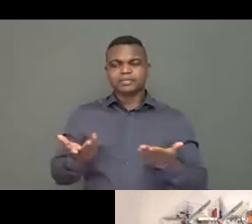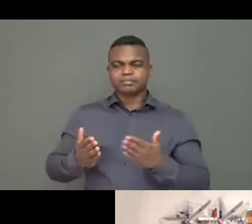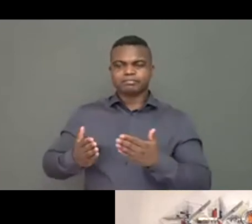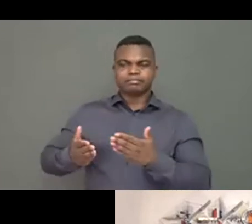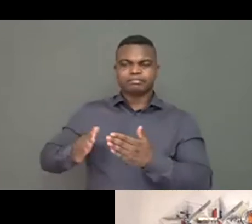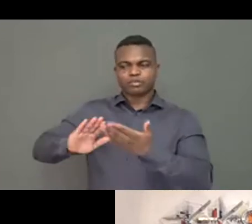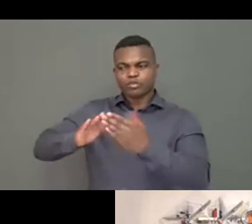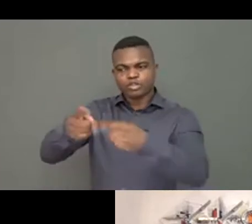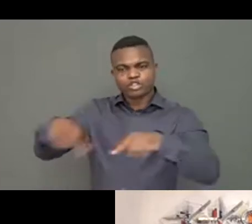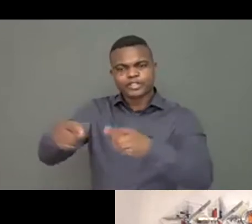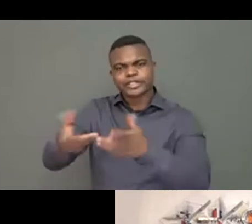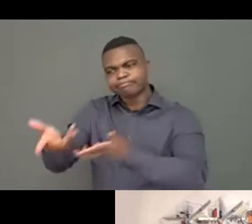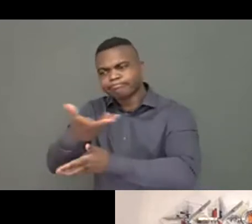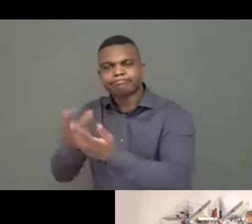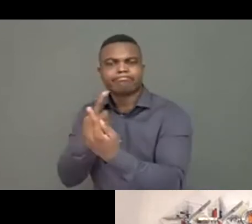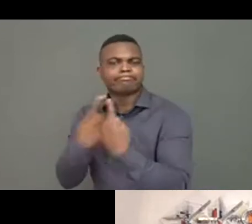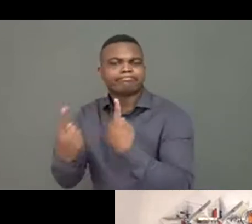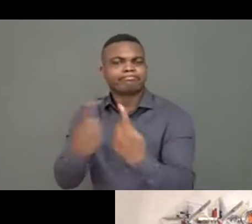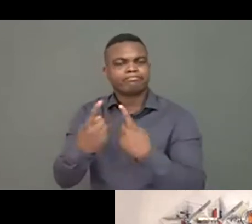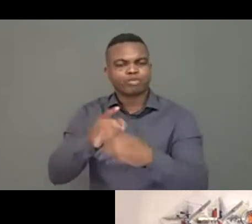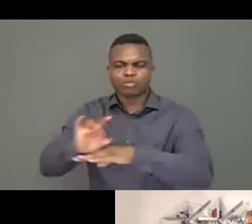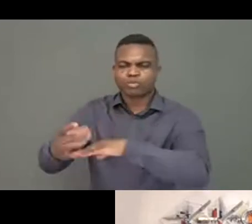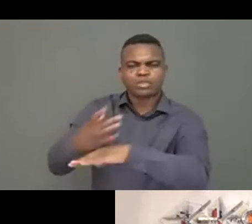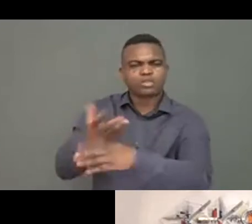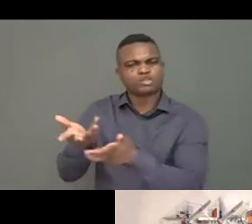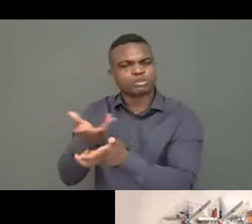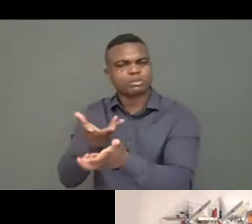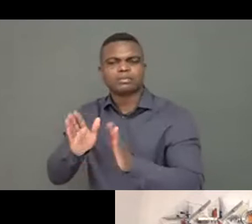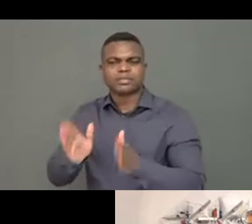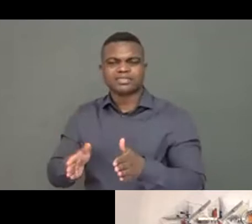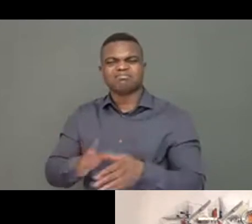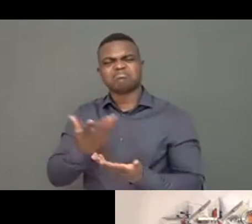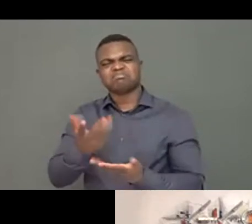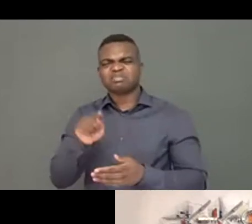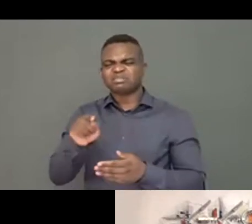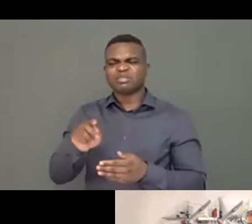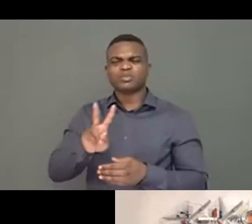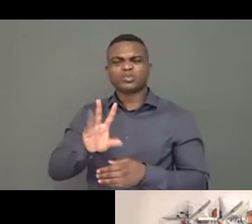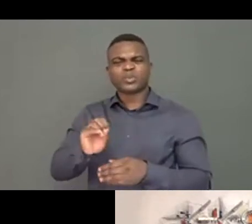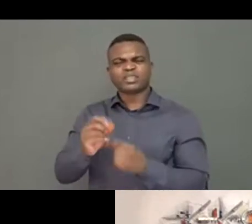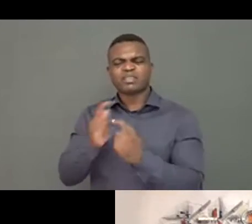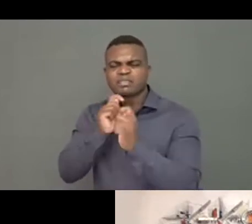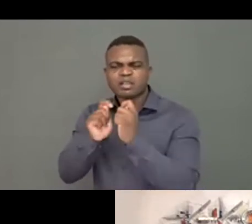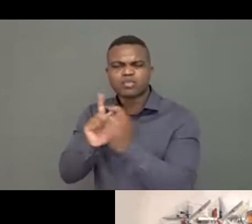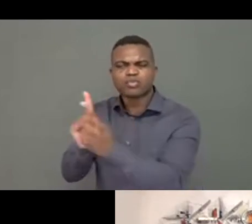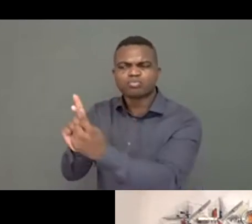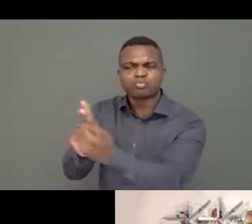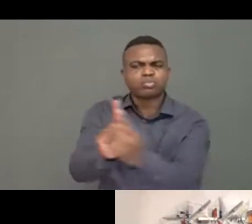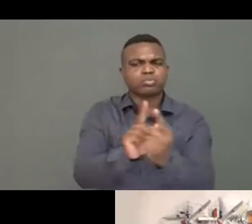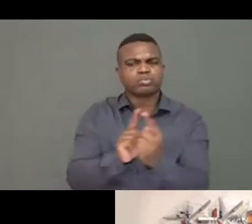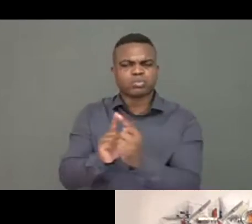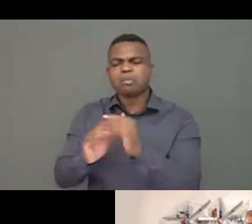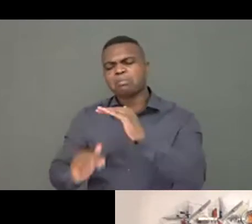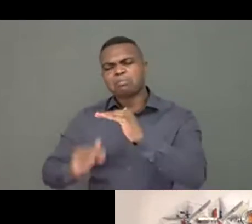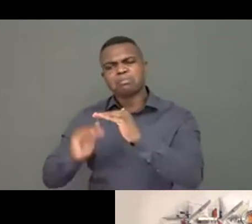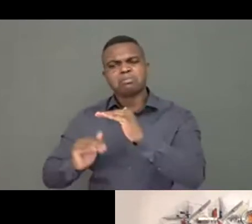something that is very huge. For external verification, the organization can apply for the subsidy fund I